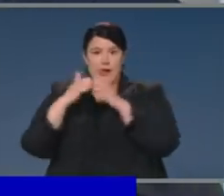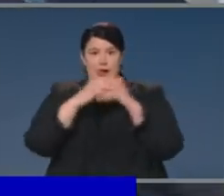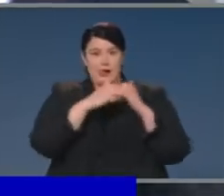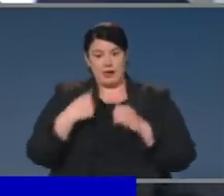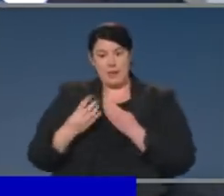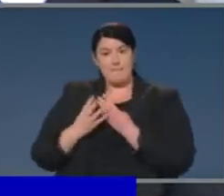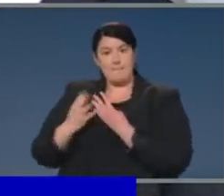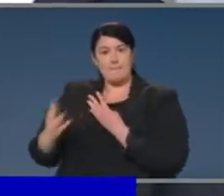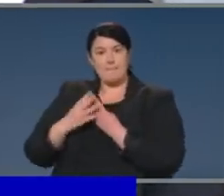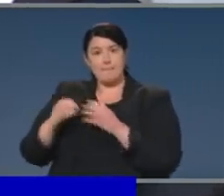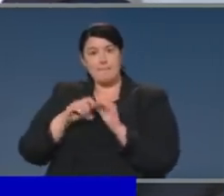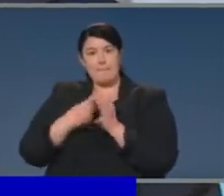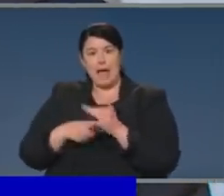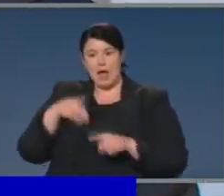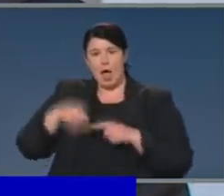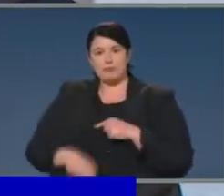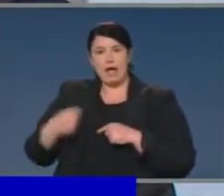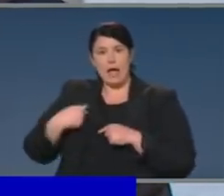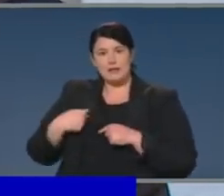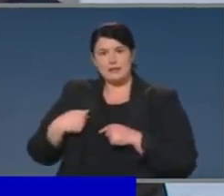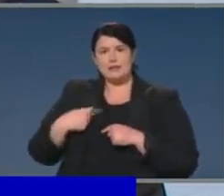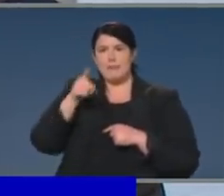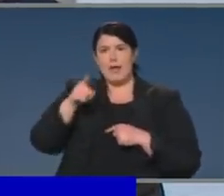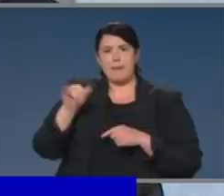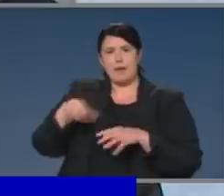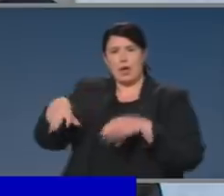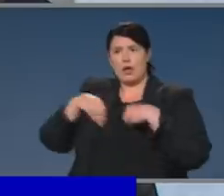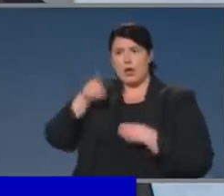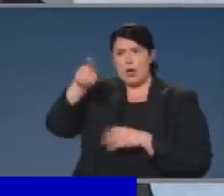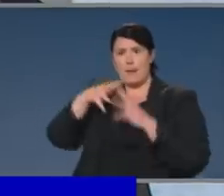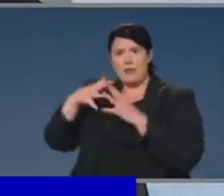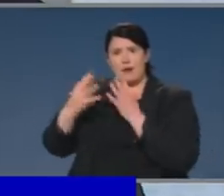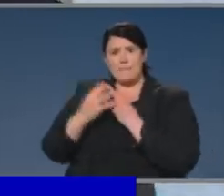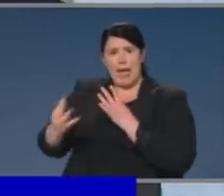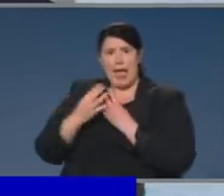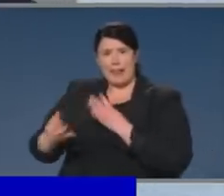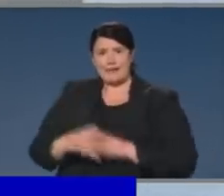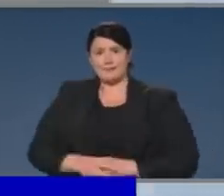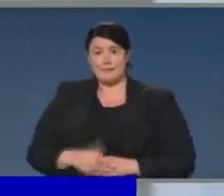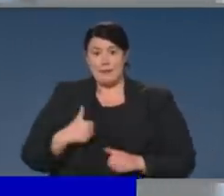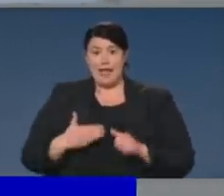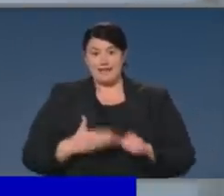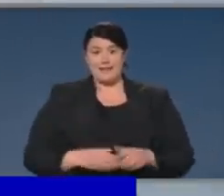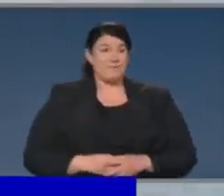restrictions on our exports of barley to China? No. Thank you.